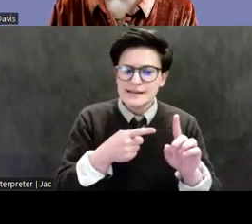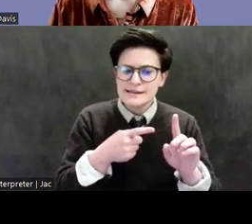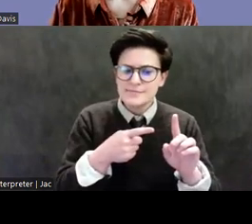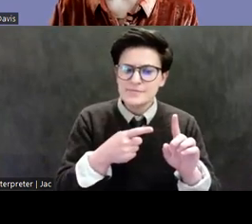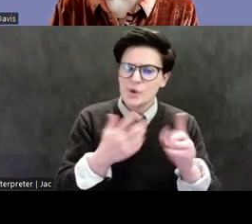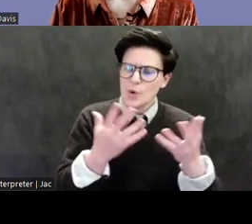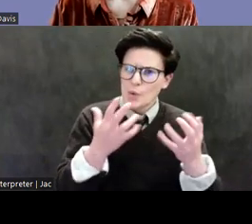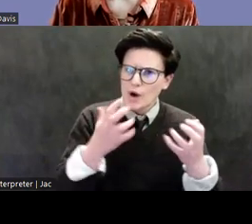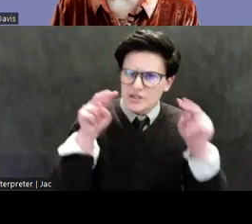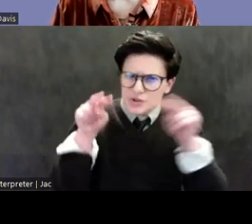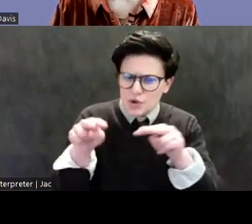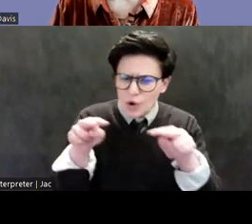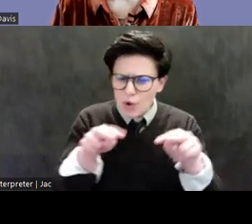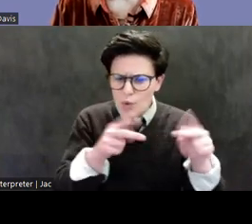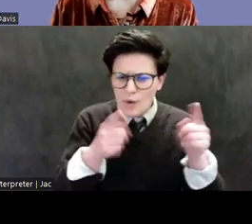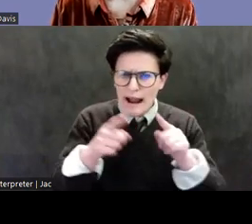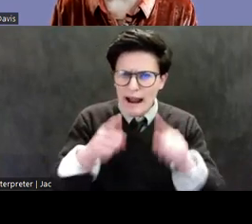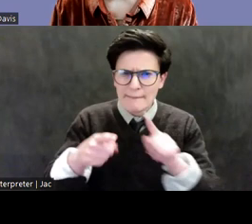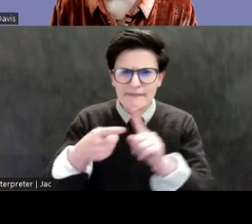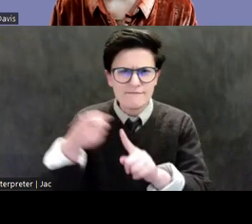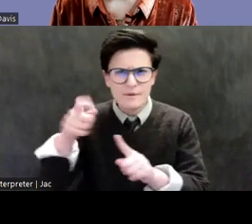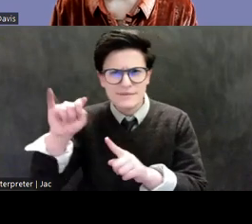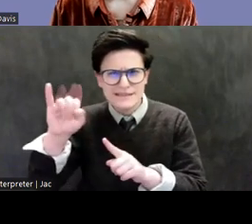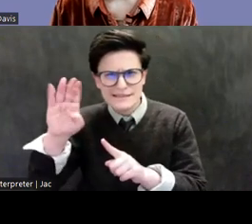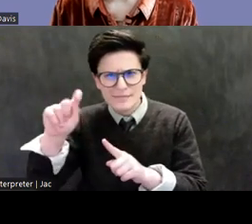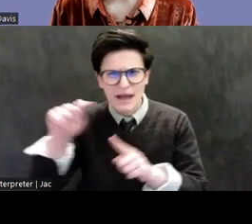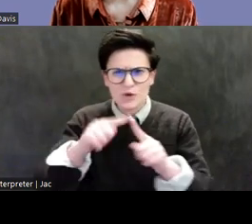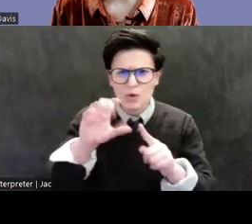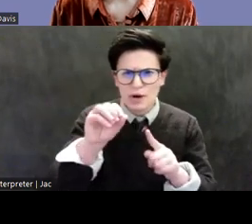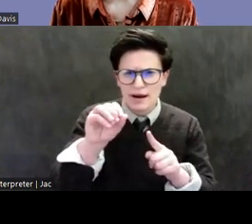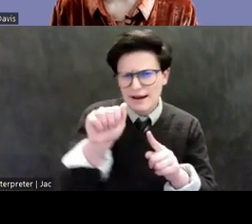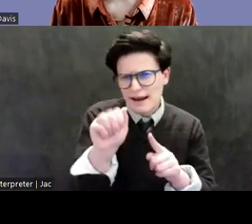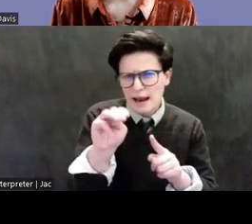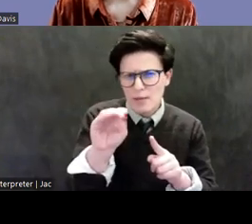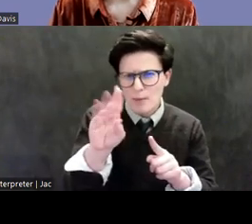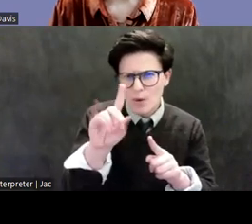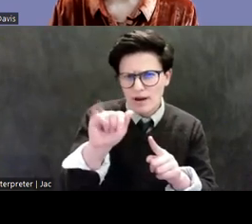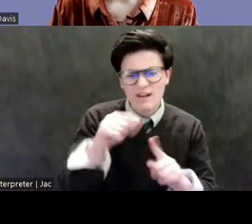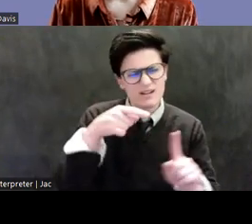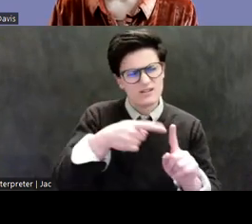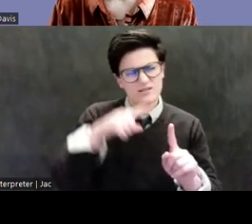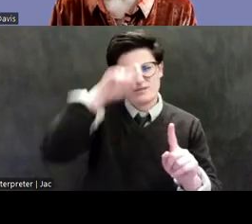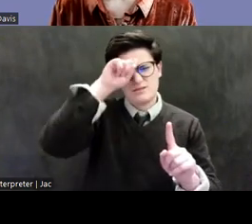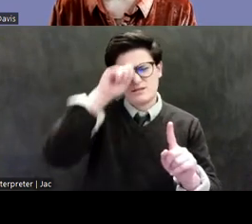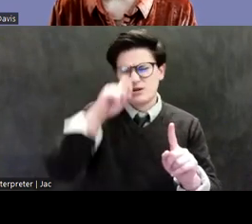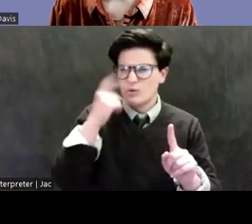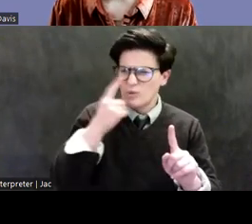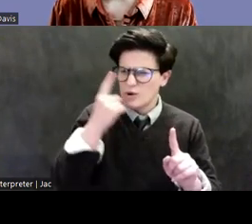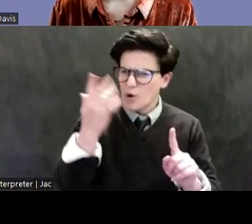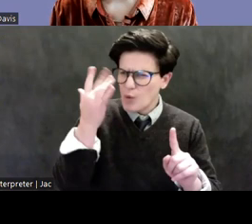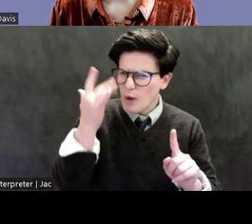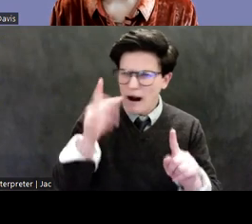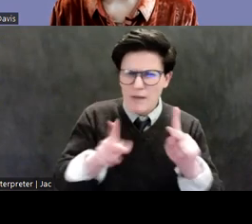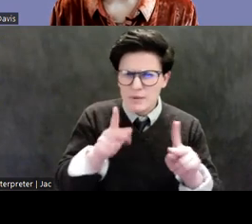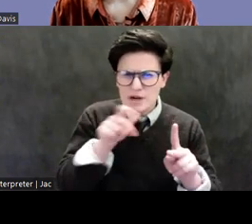and pondered, how is it that so few questions are asked about just how works of major importance, for which no government